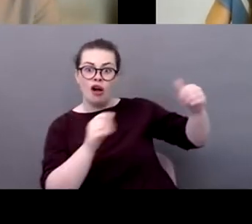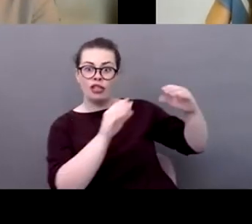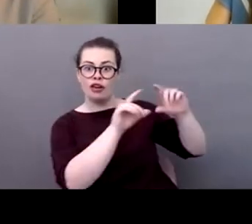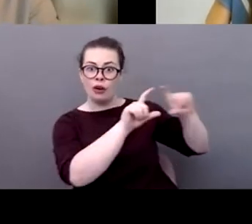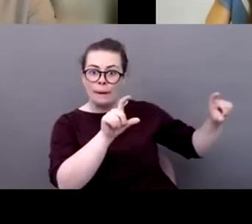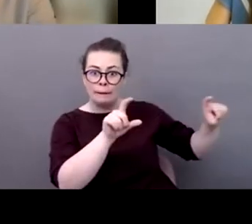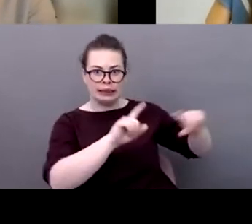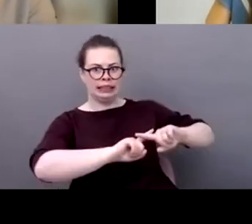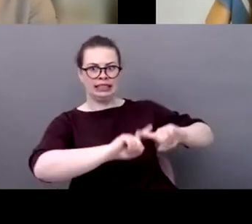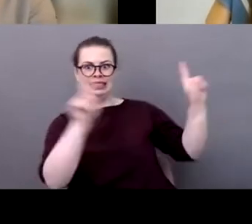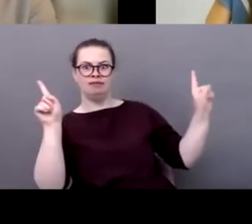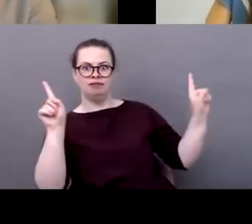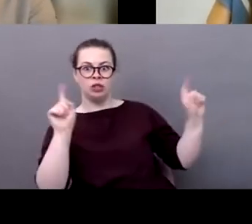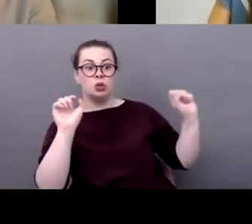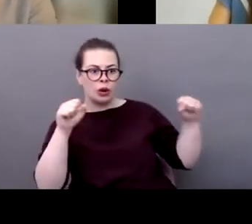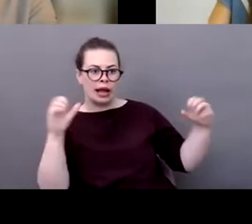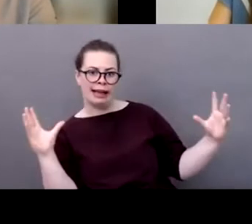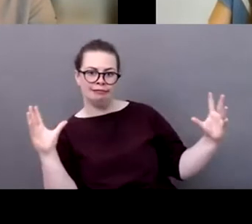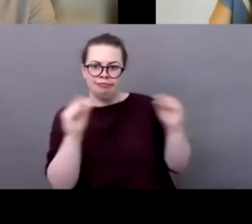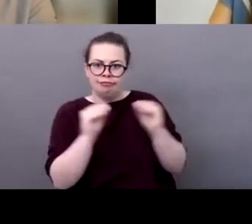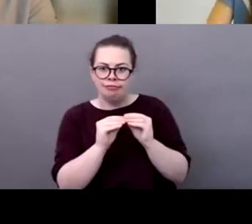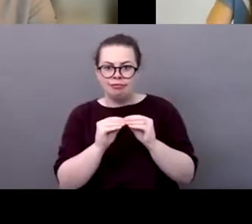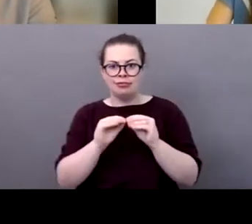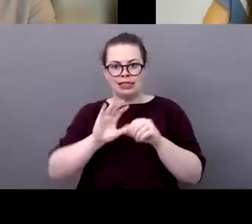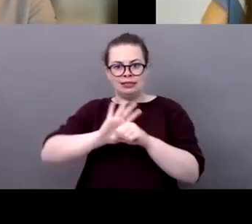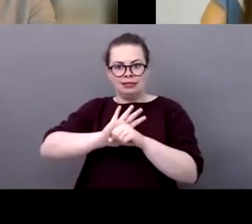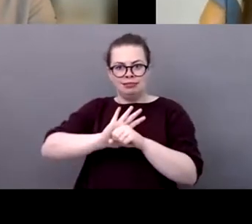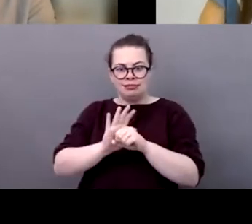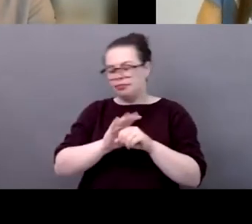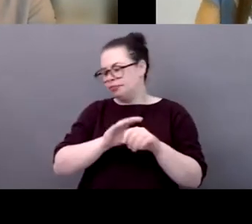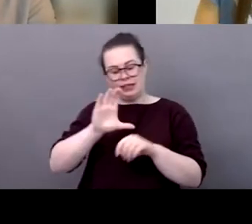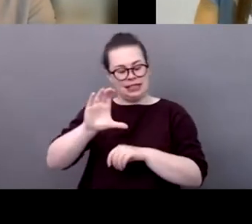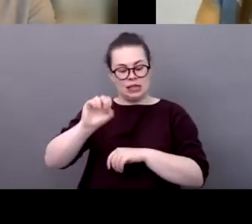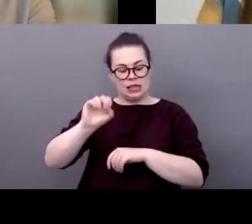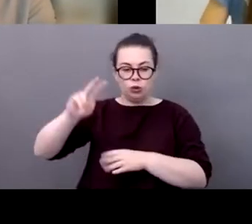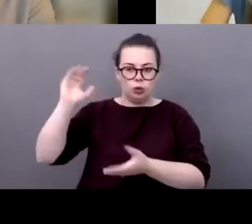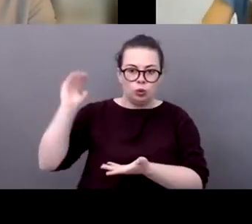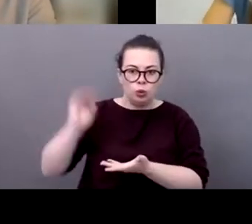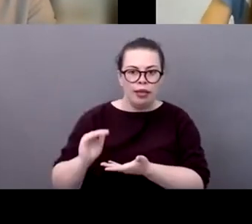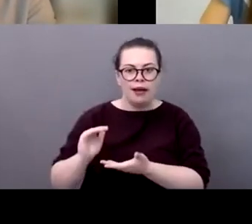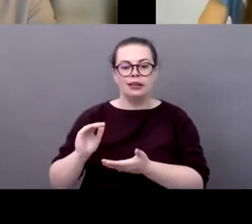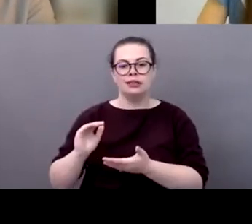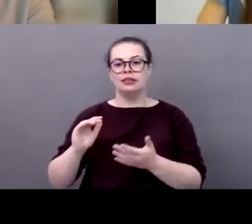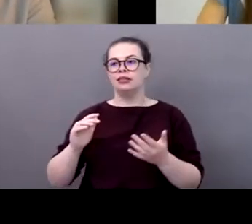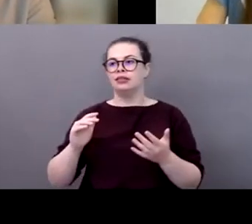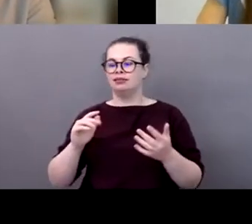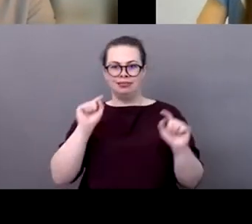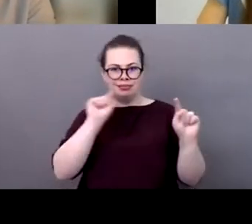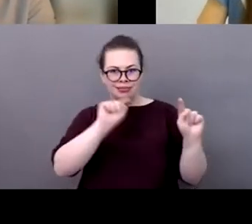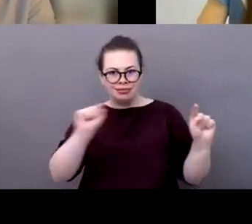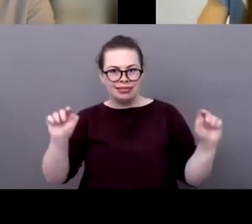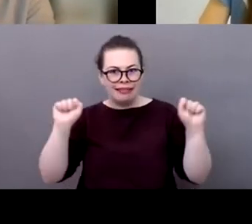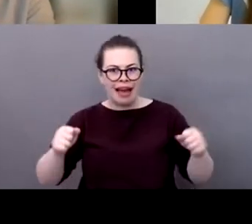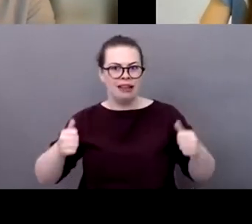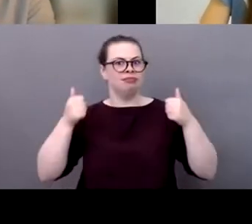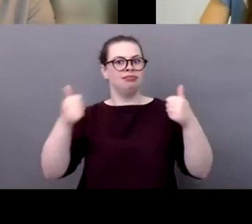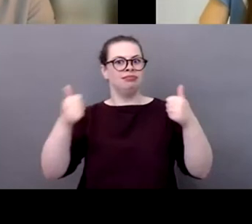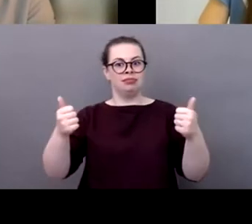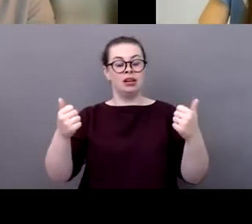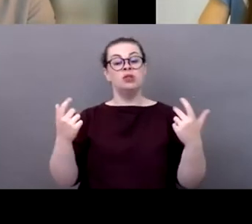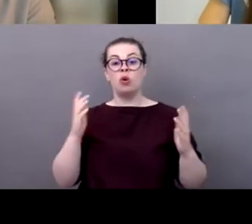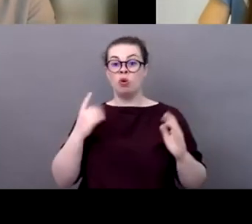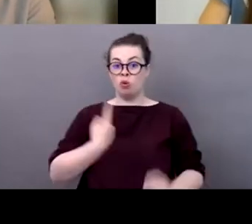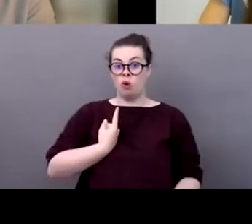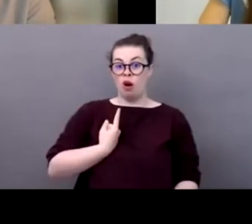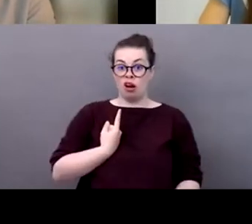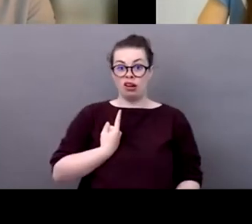and you know so i i i feel that's partly you know working with with with brands it's partly working with ngos but it's also partly working with government